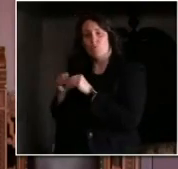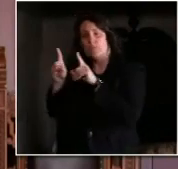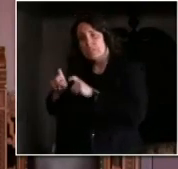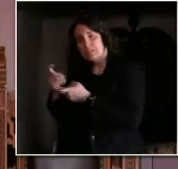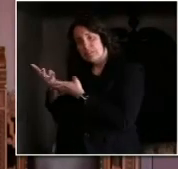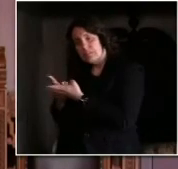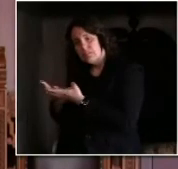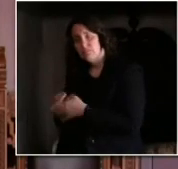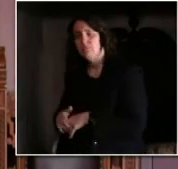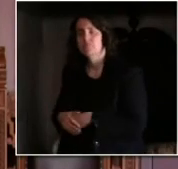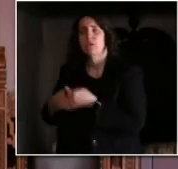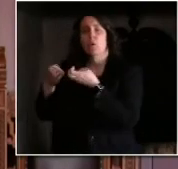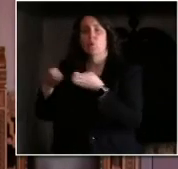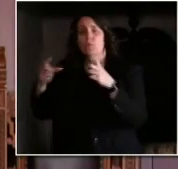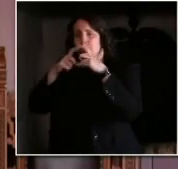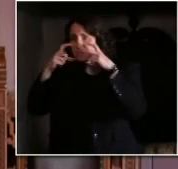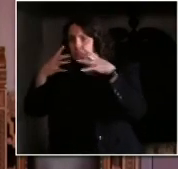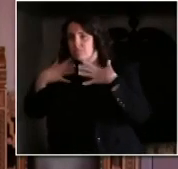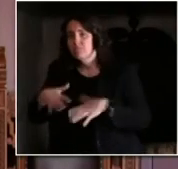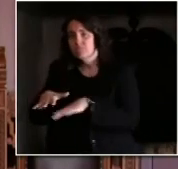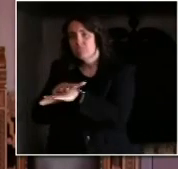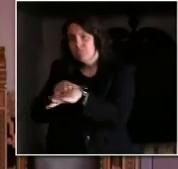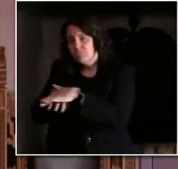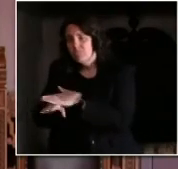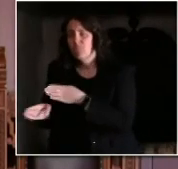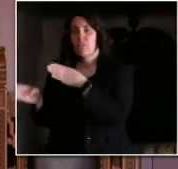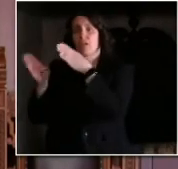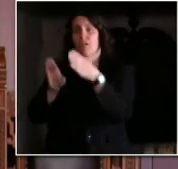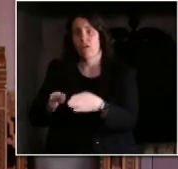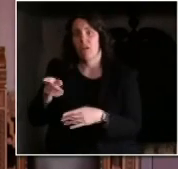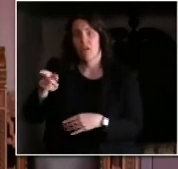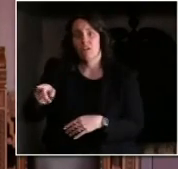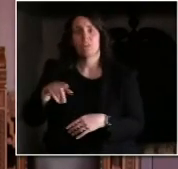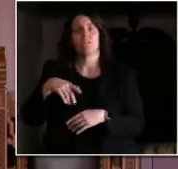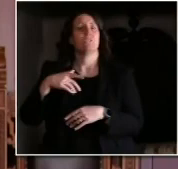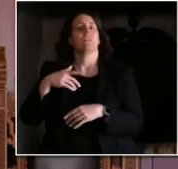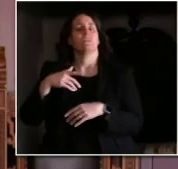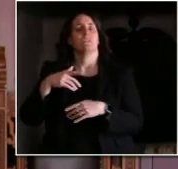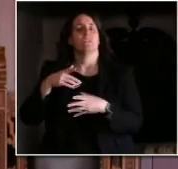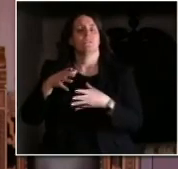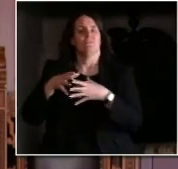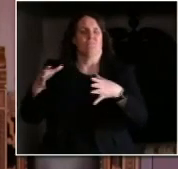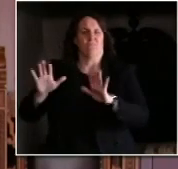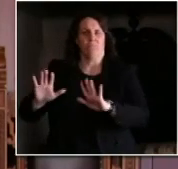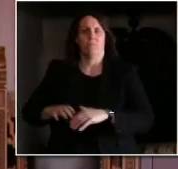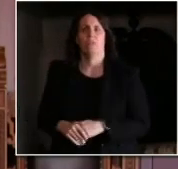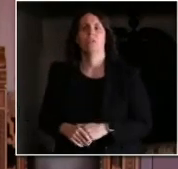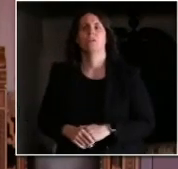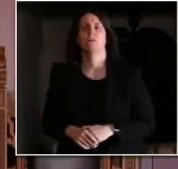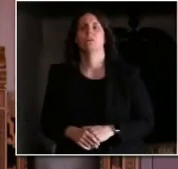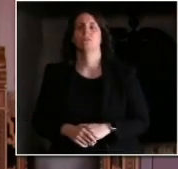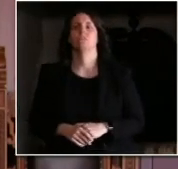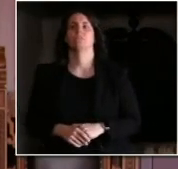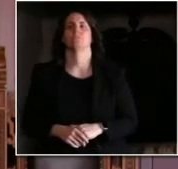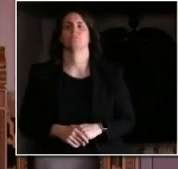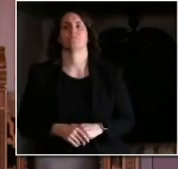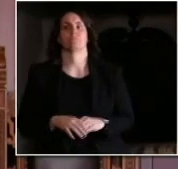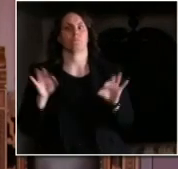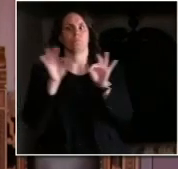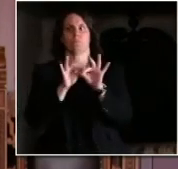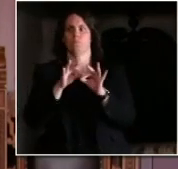tracing going on. as we learn from each other, I think we will be in a position to